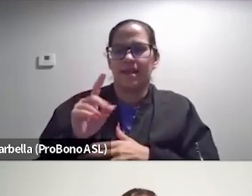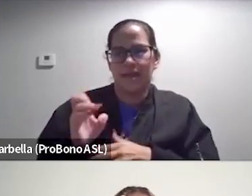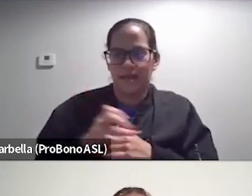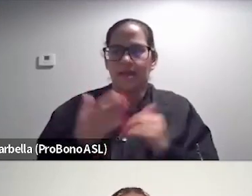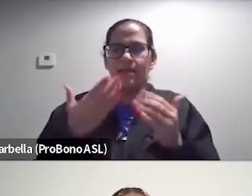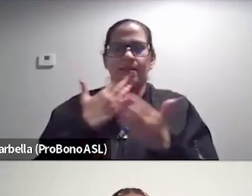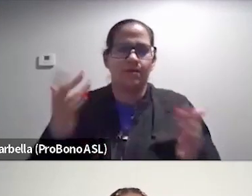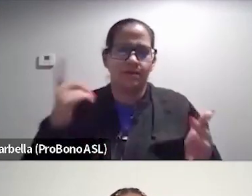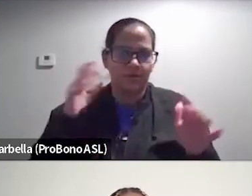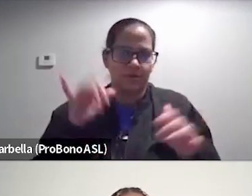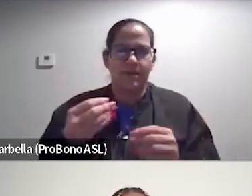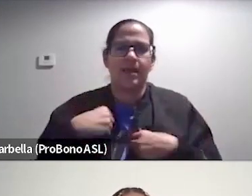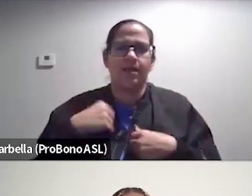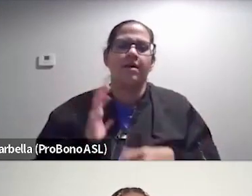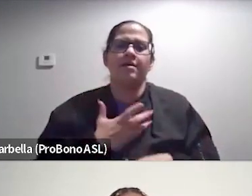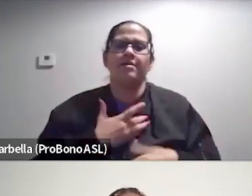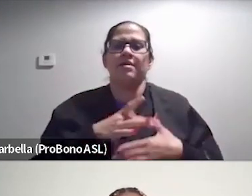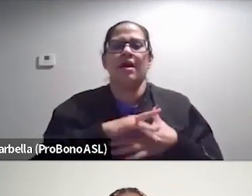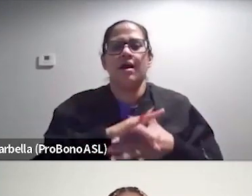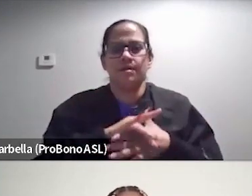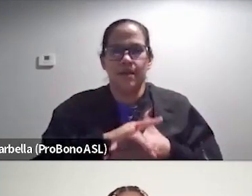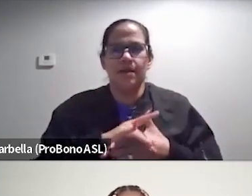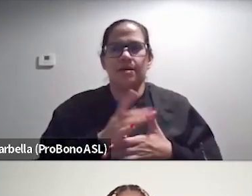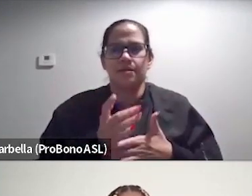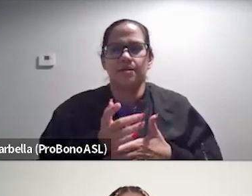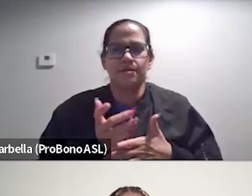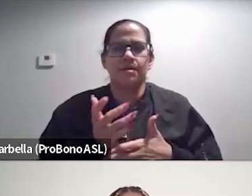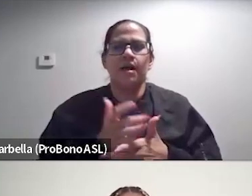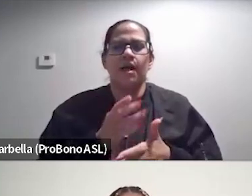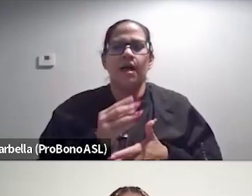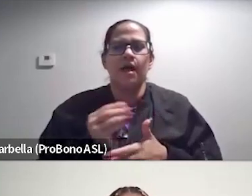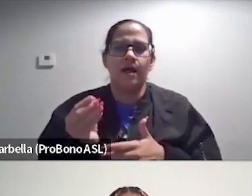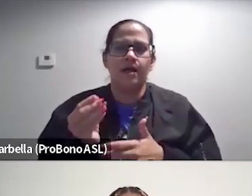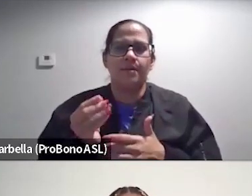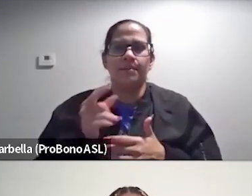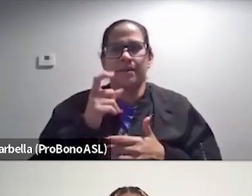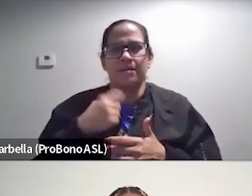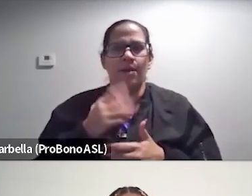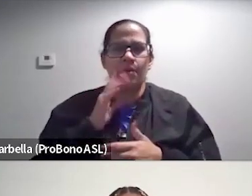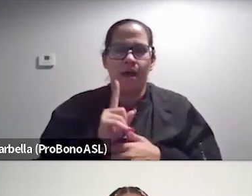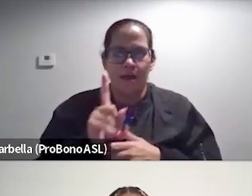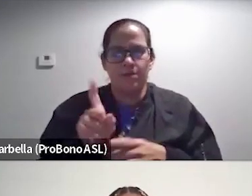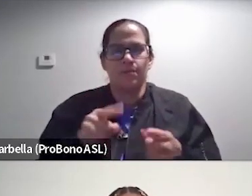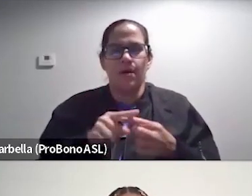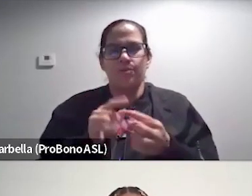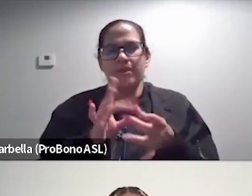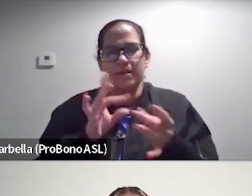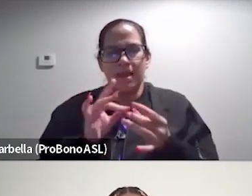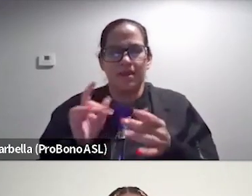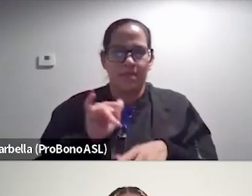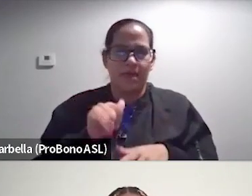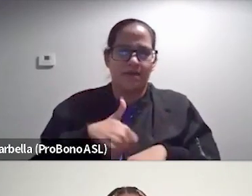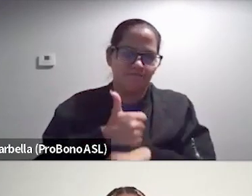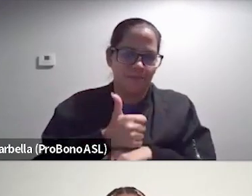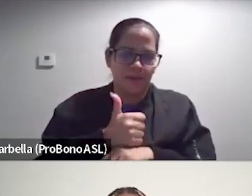you all for doing that. It just does give us a little bit of context. And, and because I'm going to ask you about the narratives that exist about black